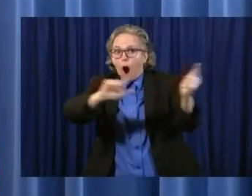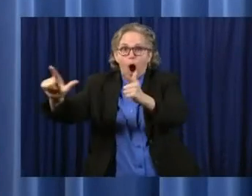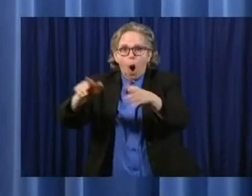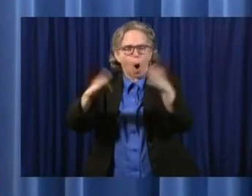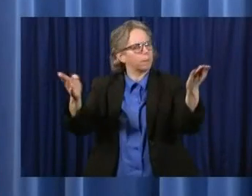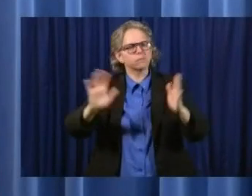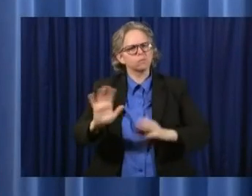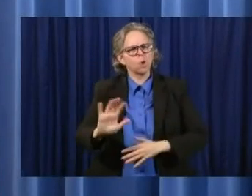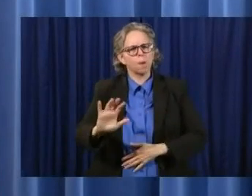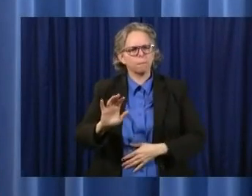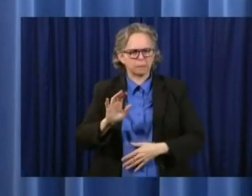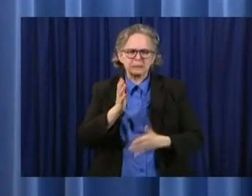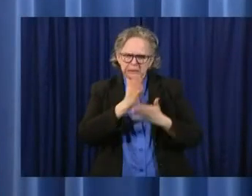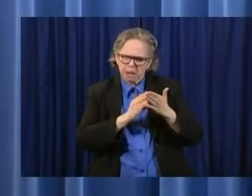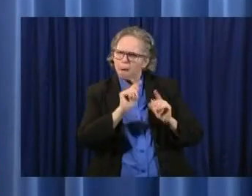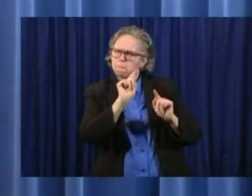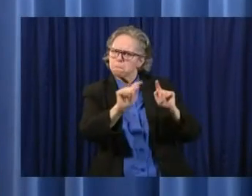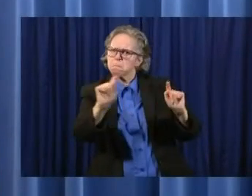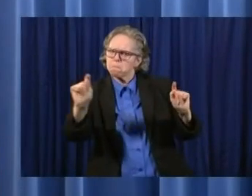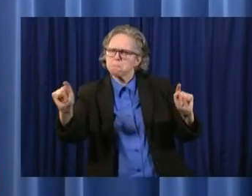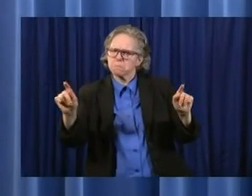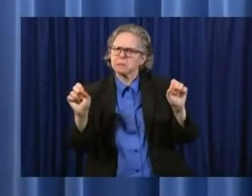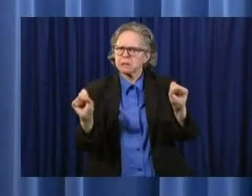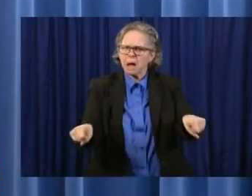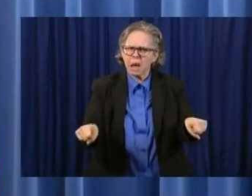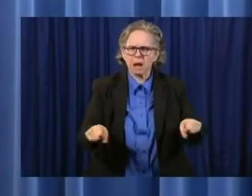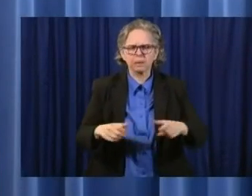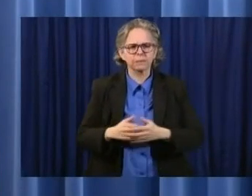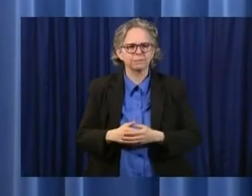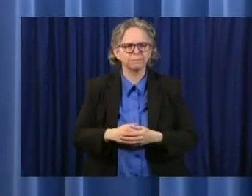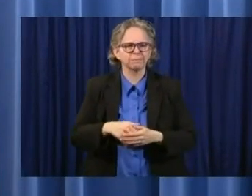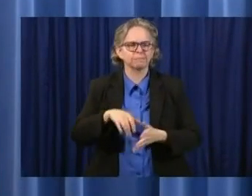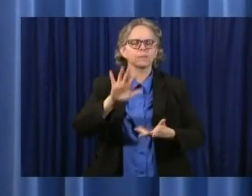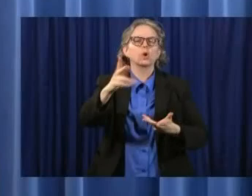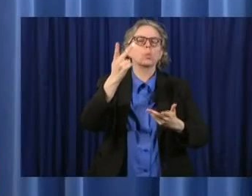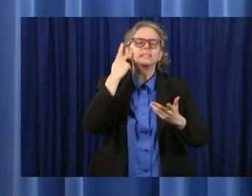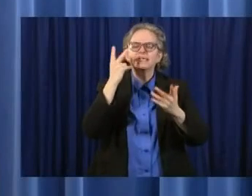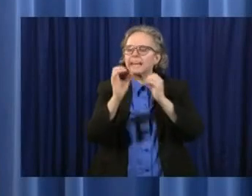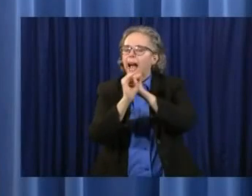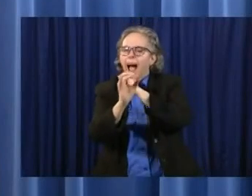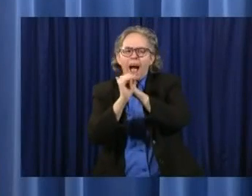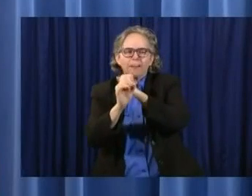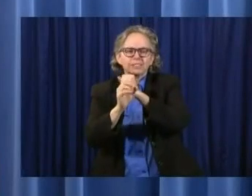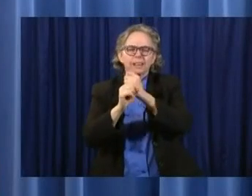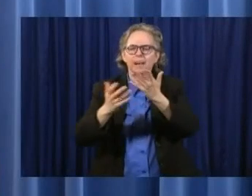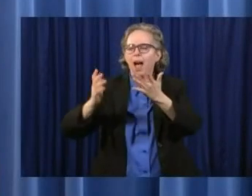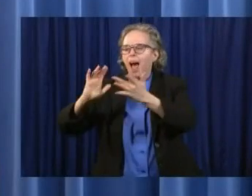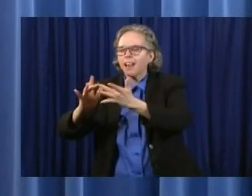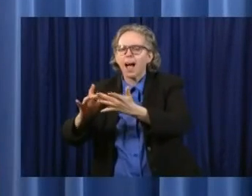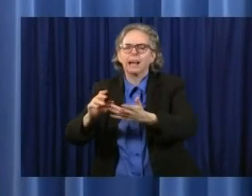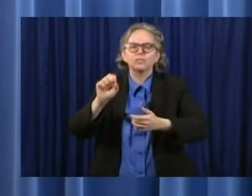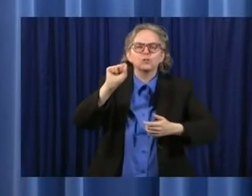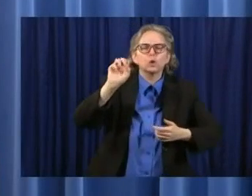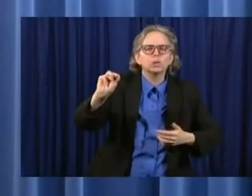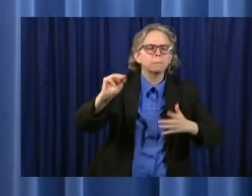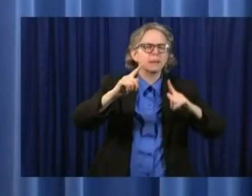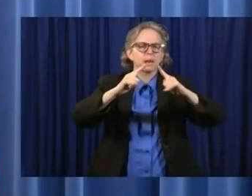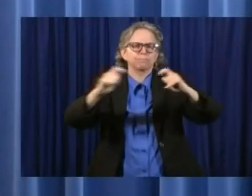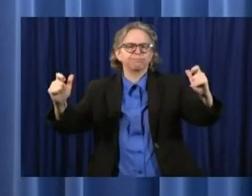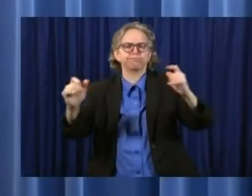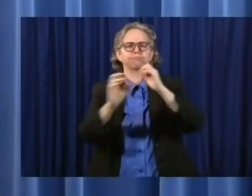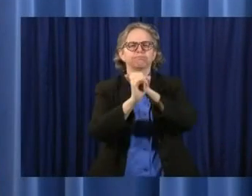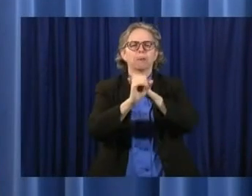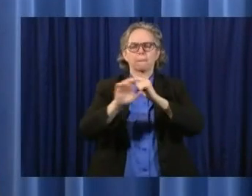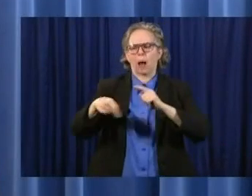newspaper advertisements and advertisements online talking about those appointments for some